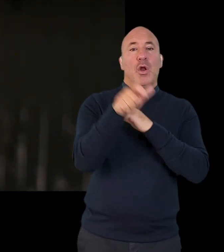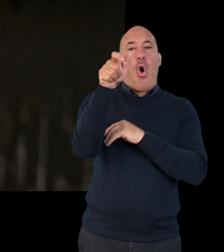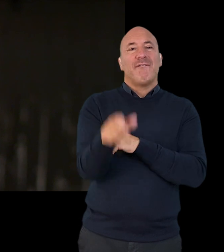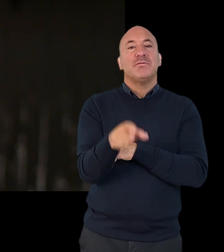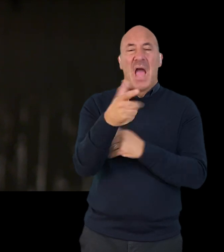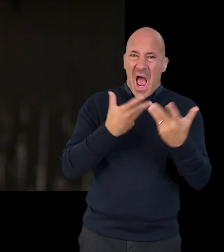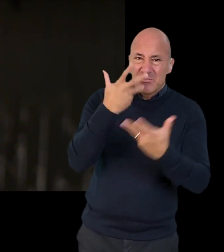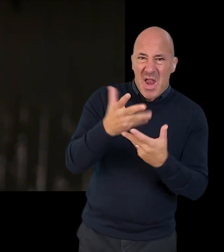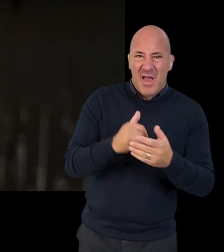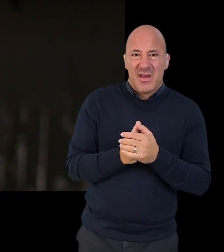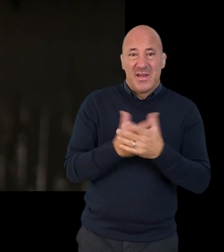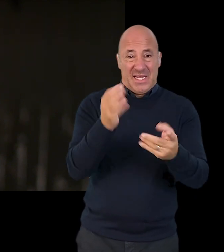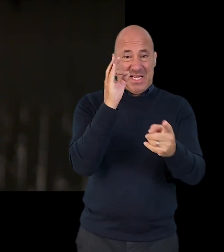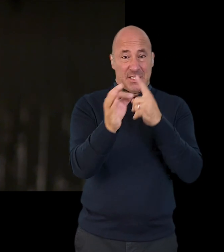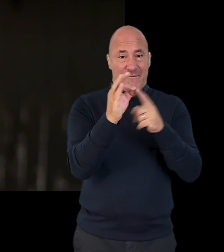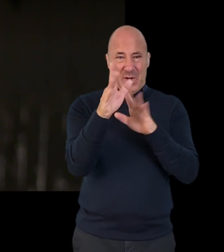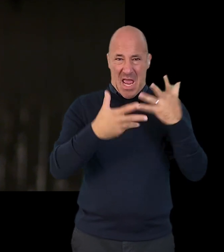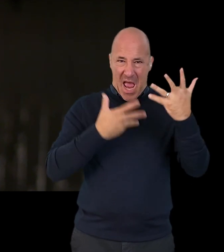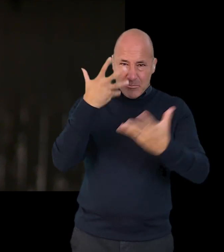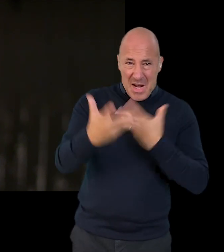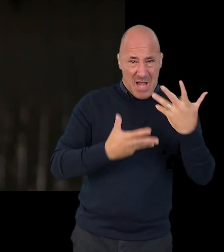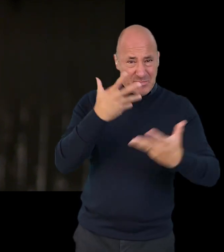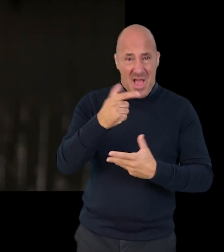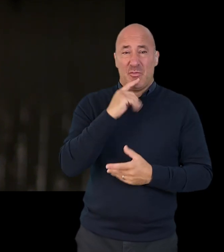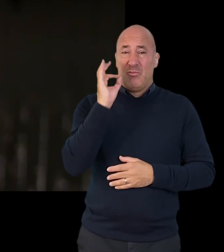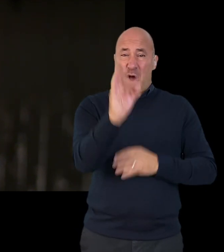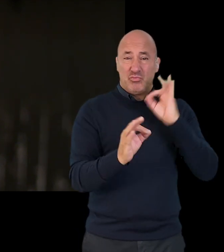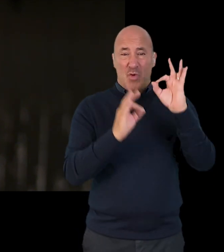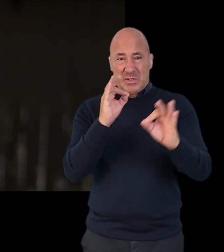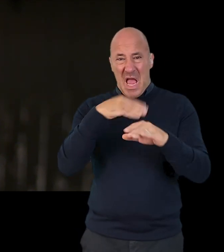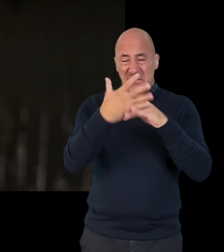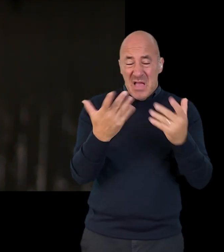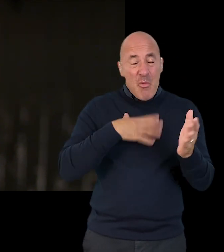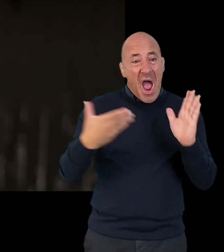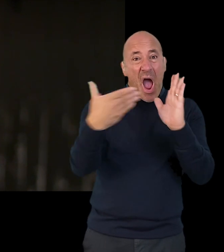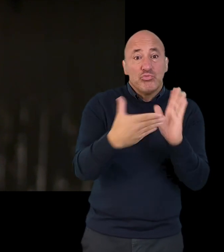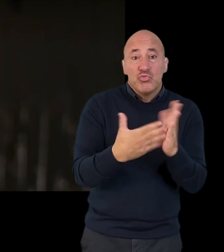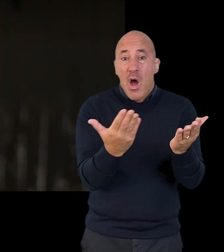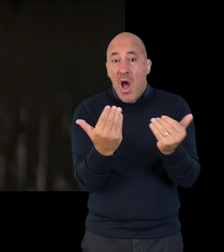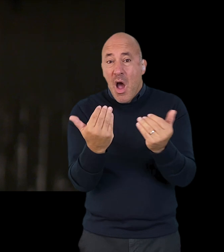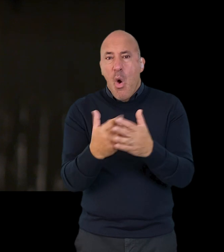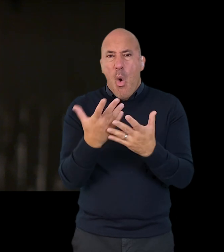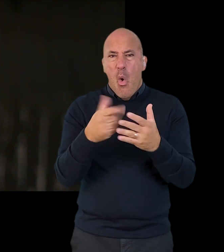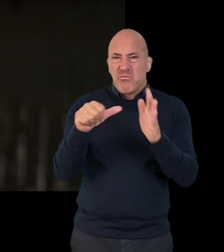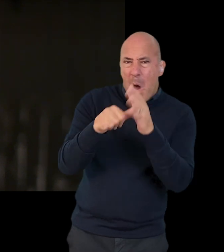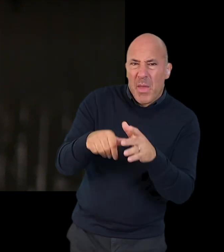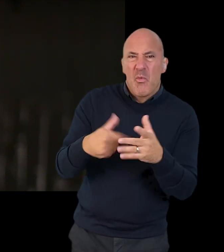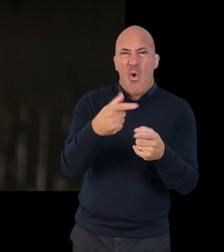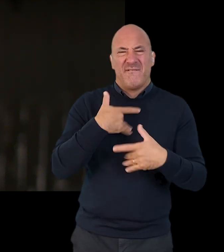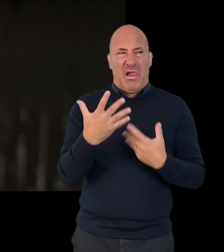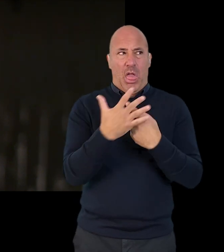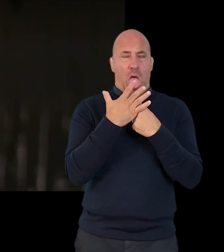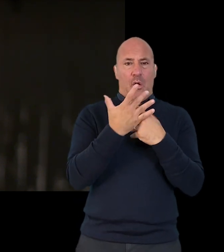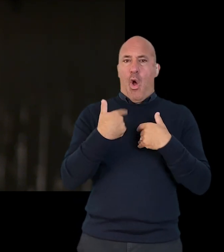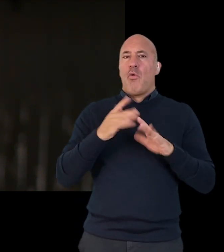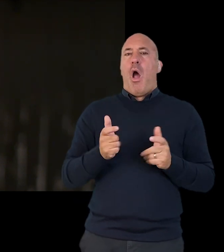interview you will explain your story and you will be asked at the end if you've got any other comments. So if anything went wrong and you